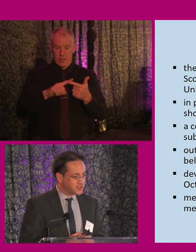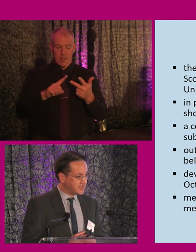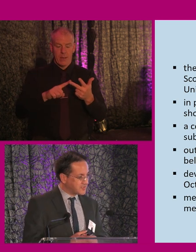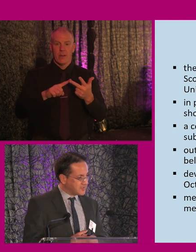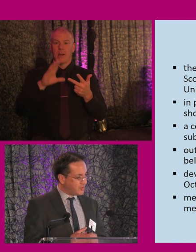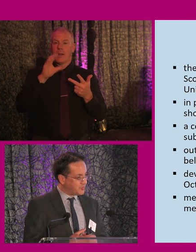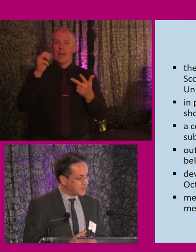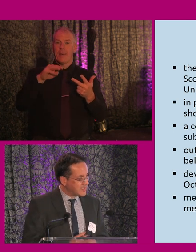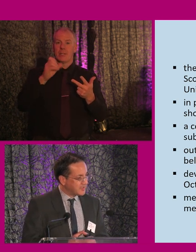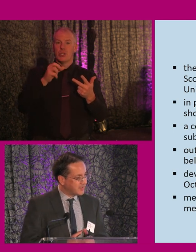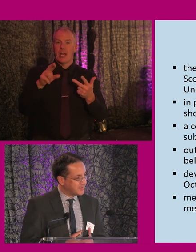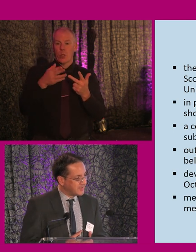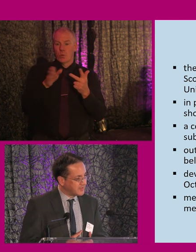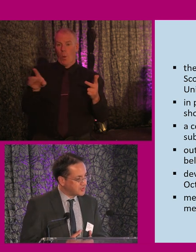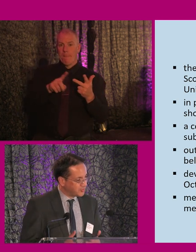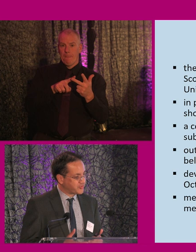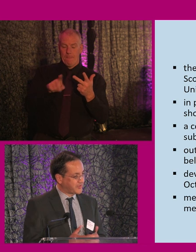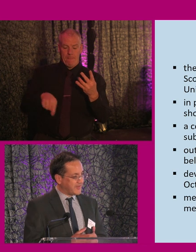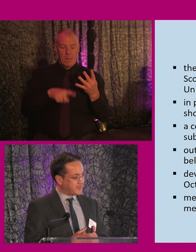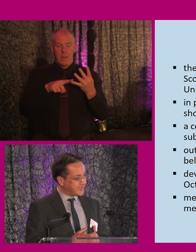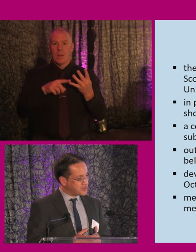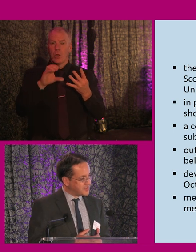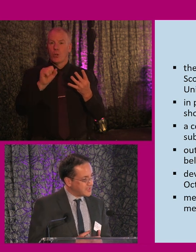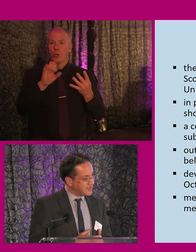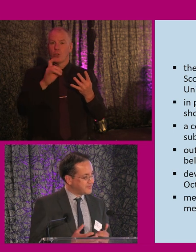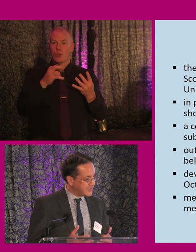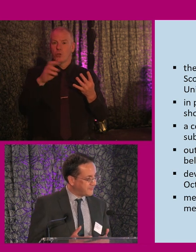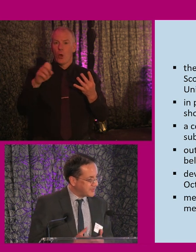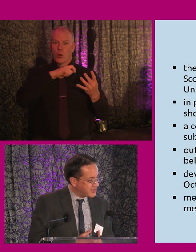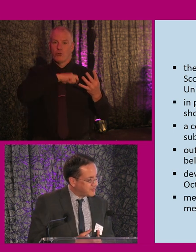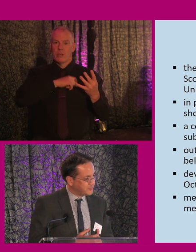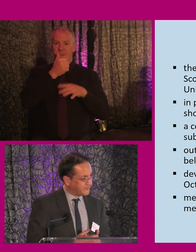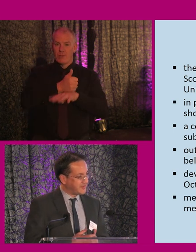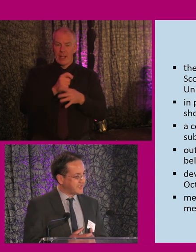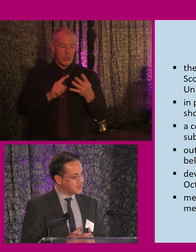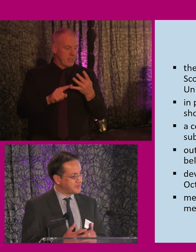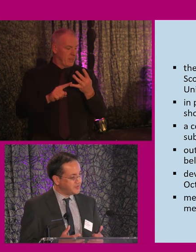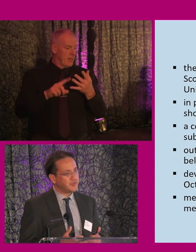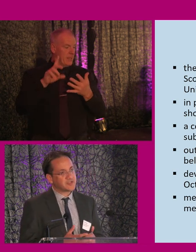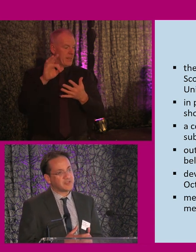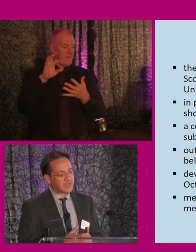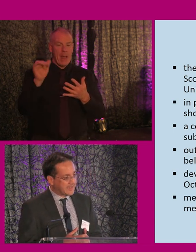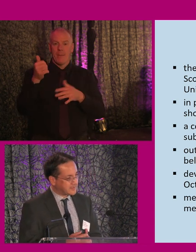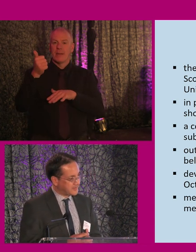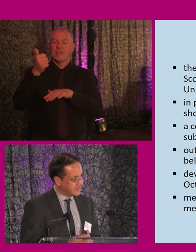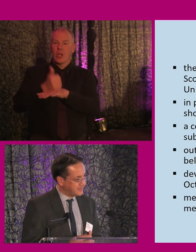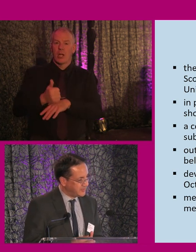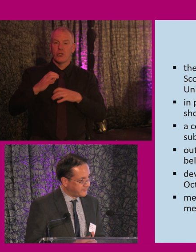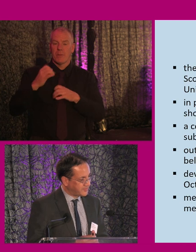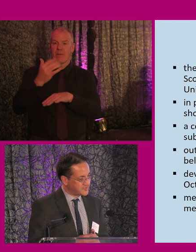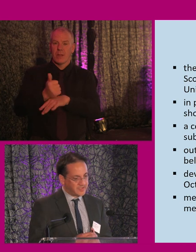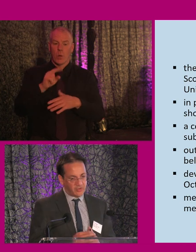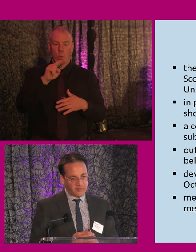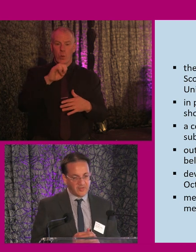Cheshire, Scope, the Shore Trust Foundation, the DFN Charitable Foundation, Unison, and the